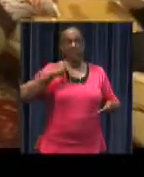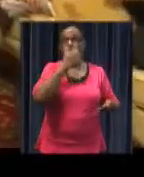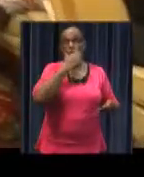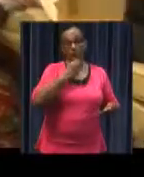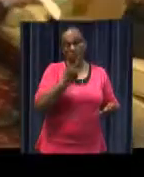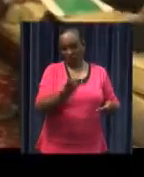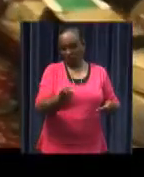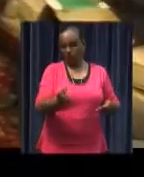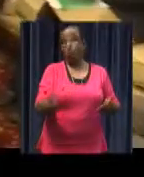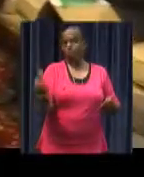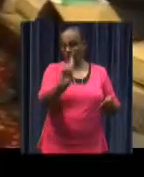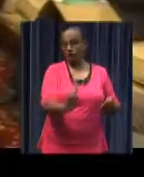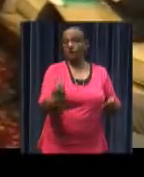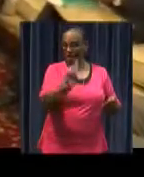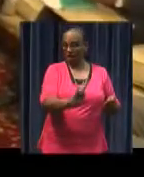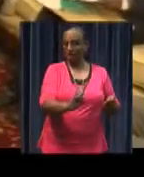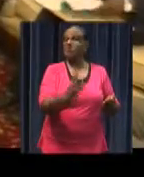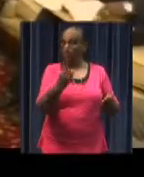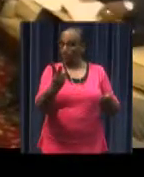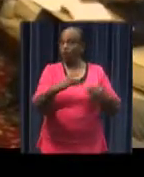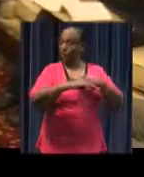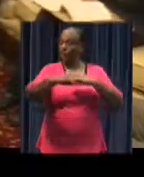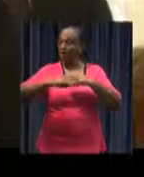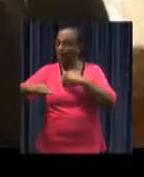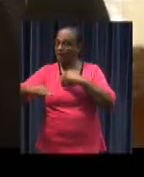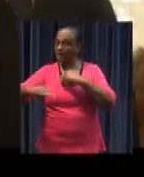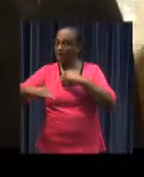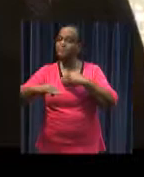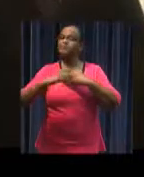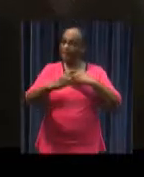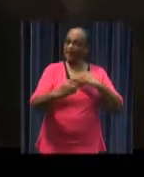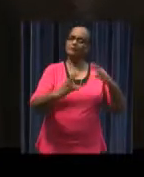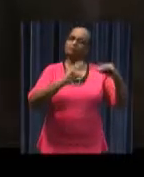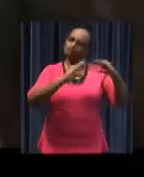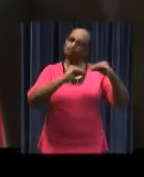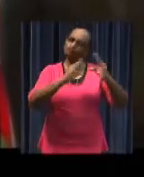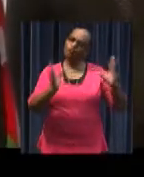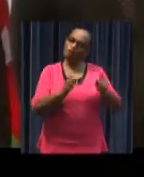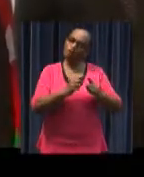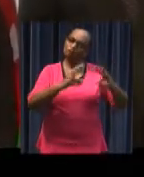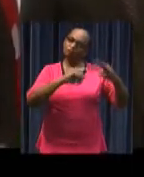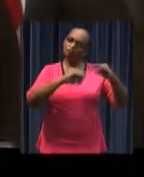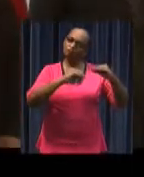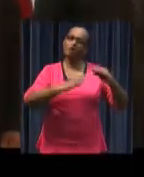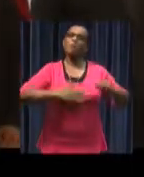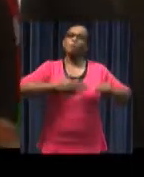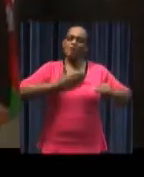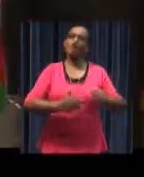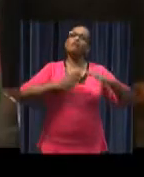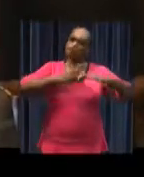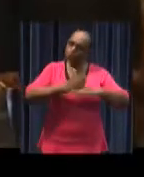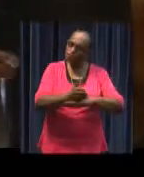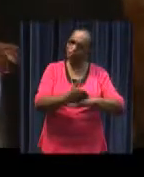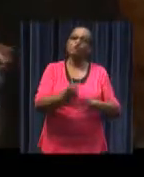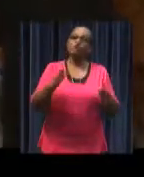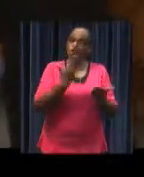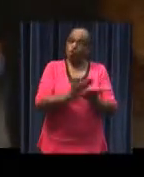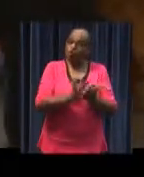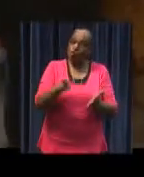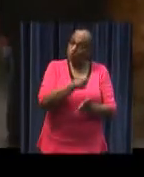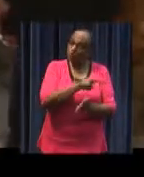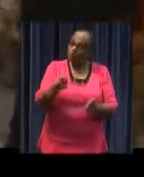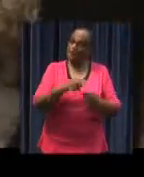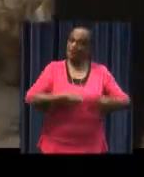Bauterse and the two representatives of the two countries have in a brief meeting underlined the importance of the continuation